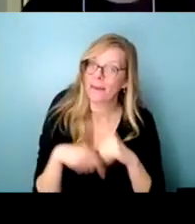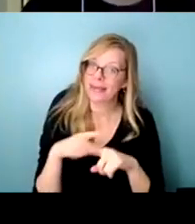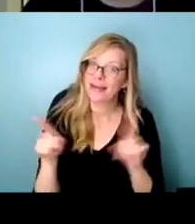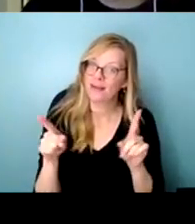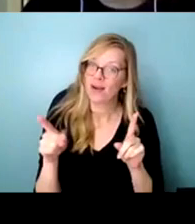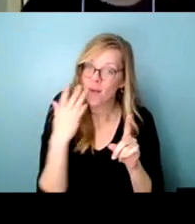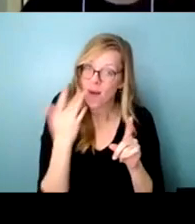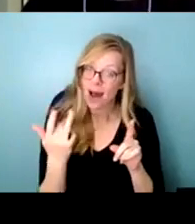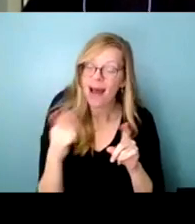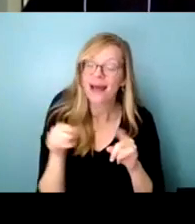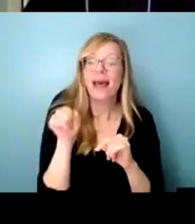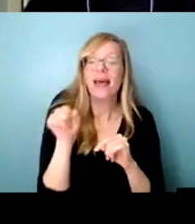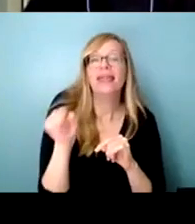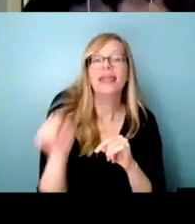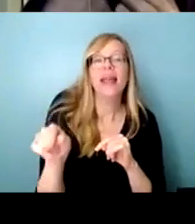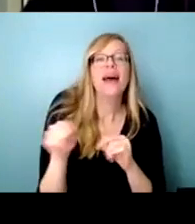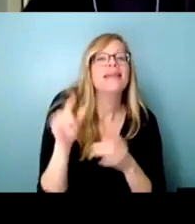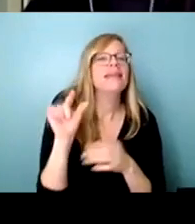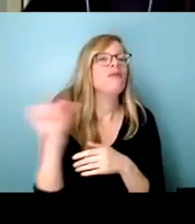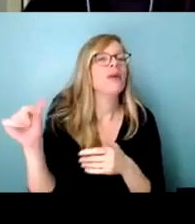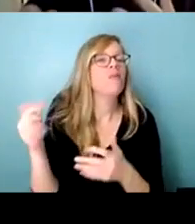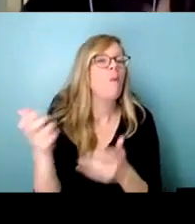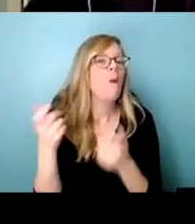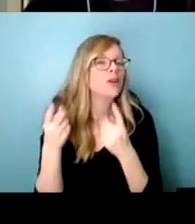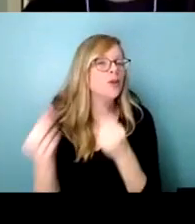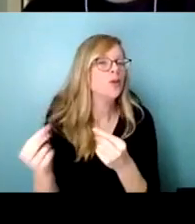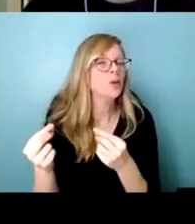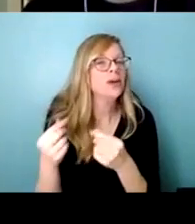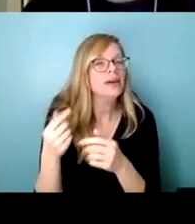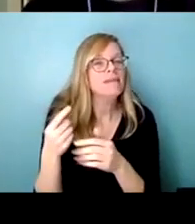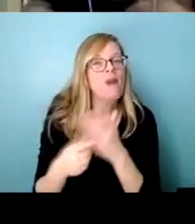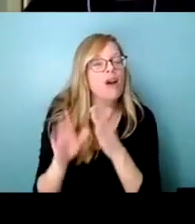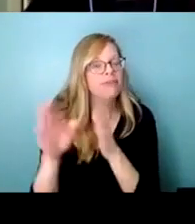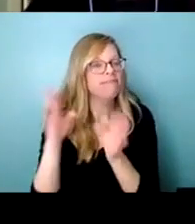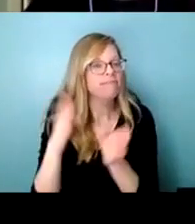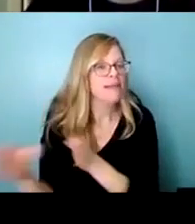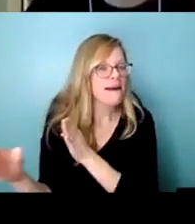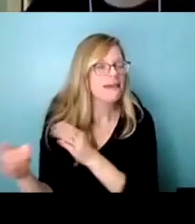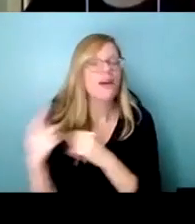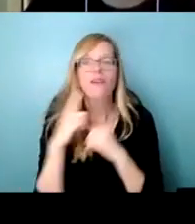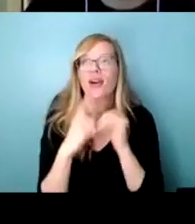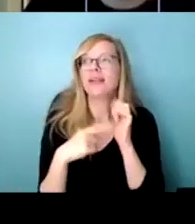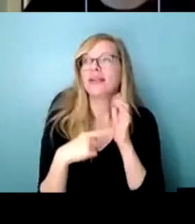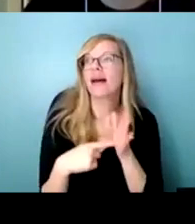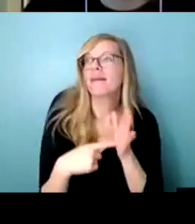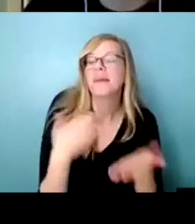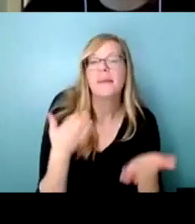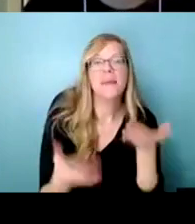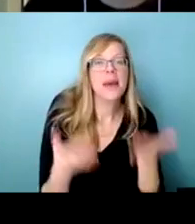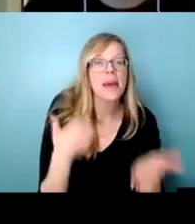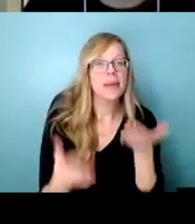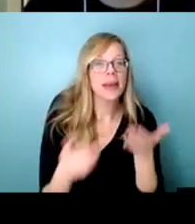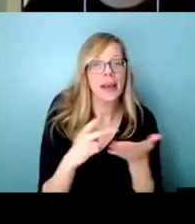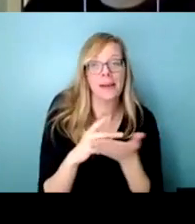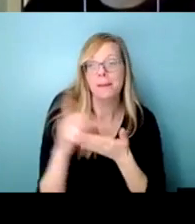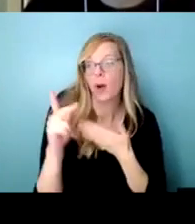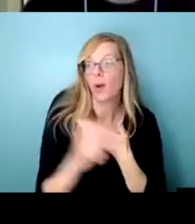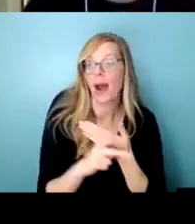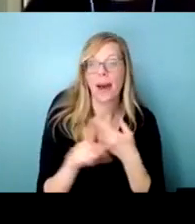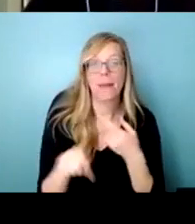there's something that the government wants to do as part of its agenda so for example there might be a program about um